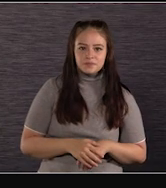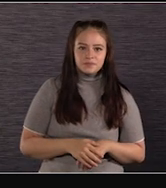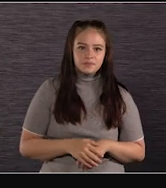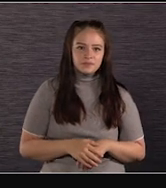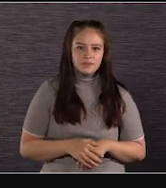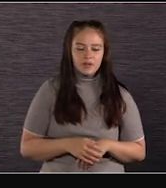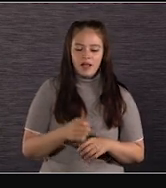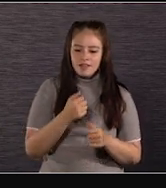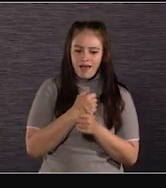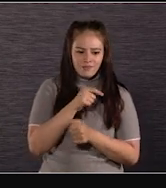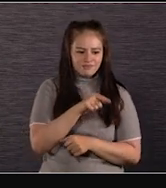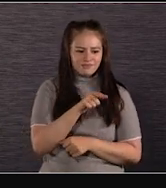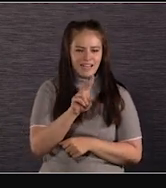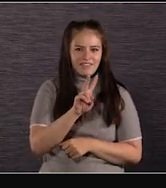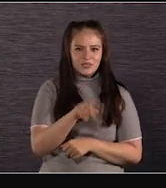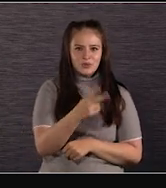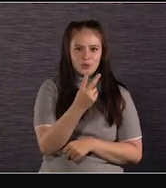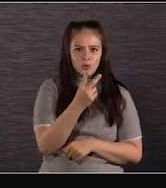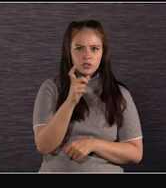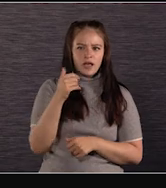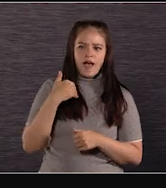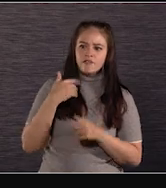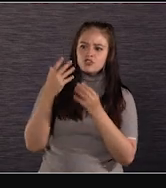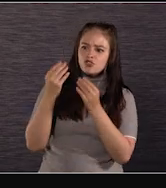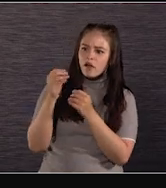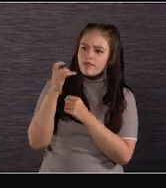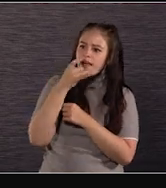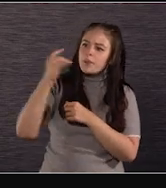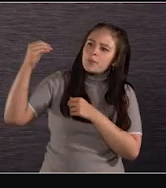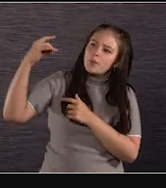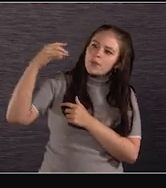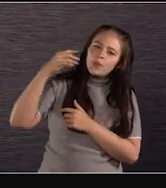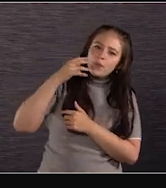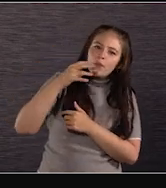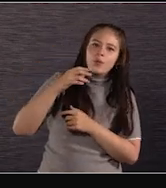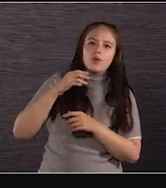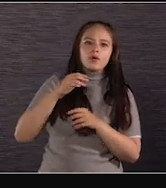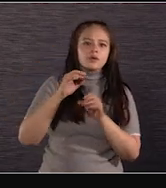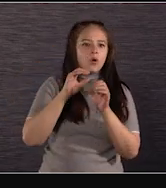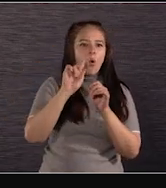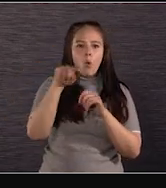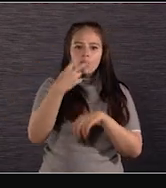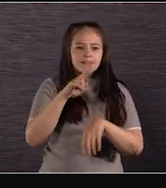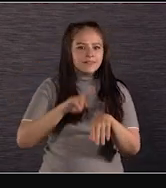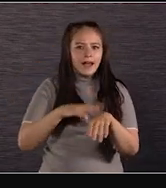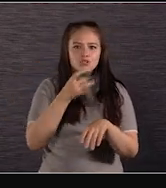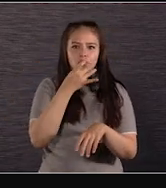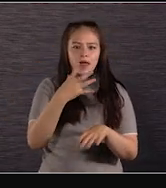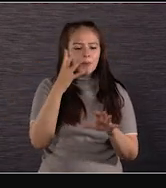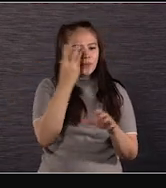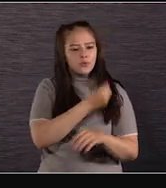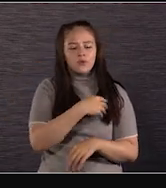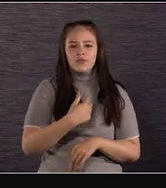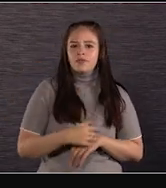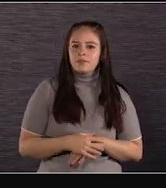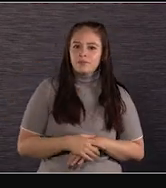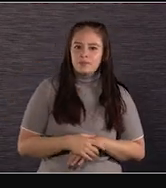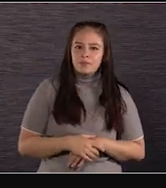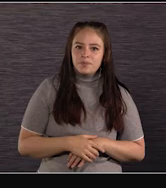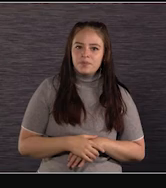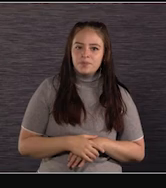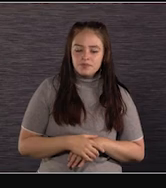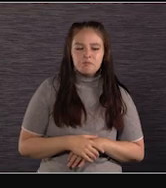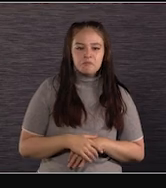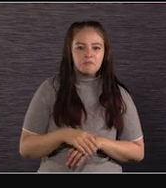I love this because we've got this nice soft light coming in and a nice Vermeer light. No, only natural light. And